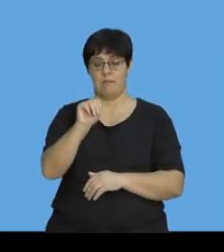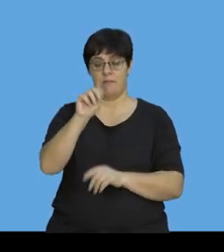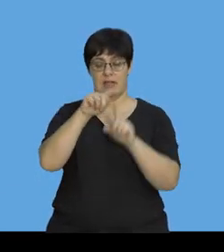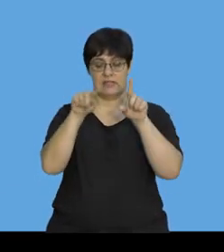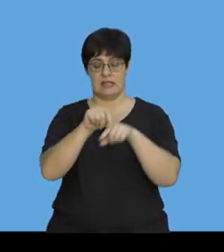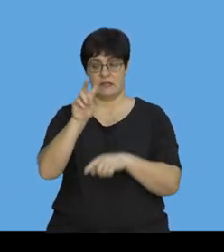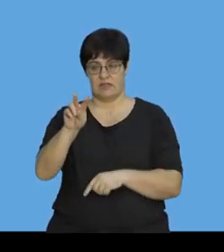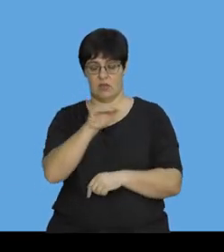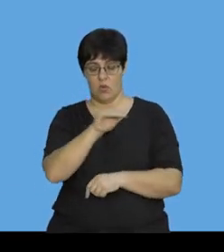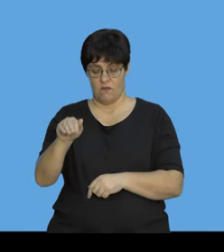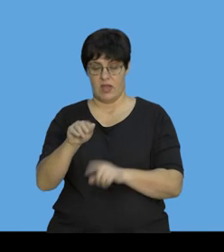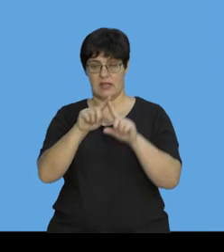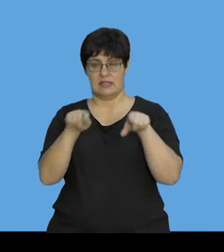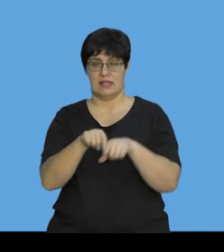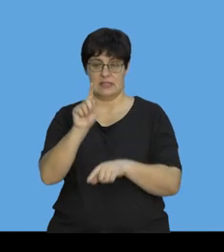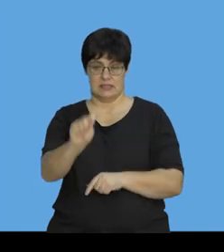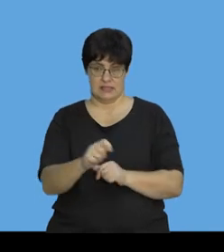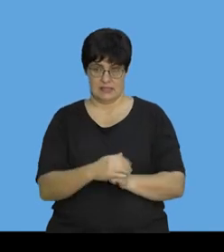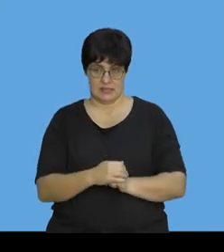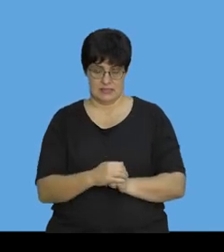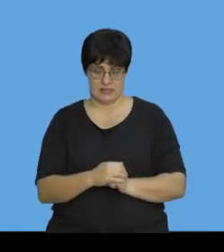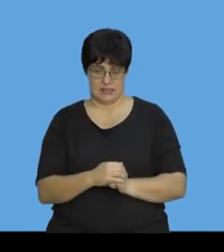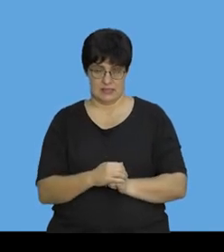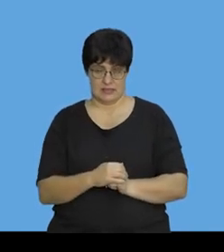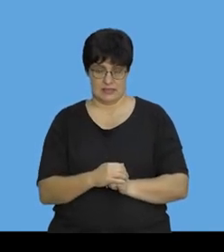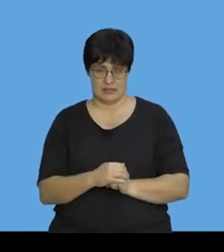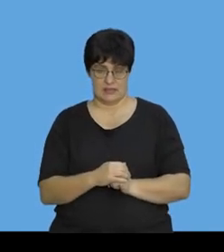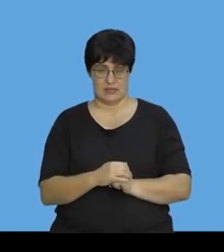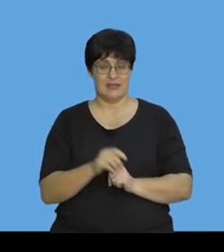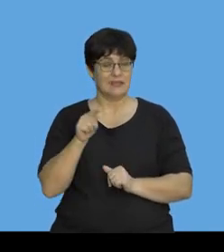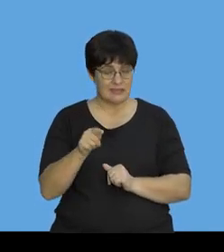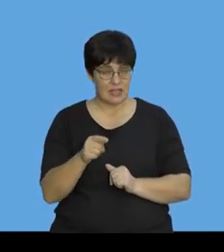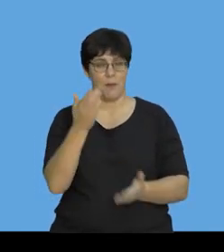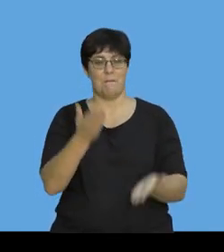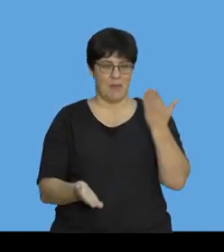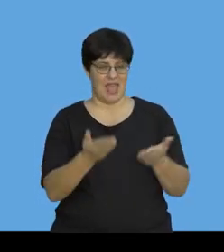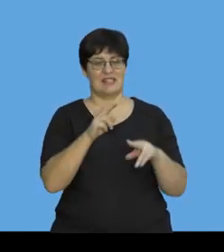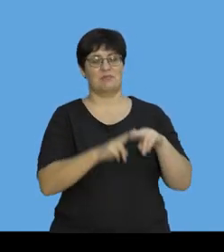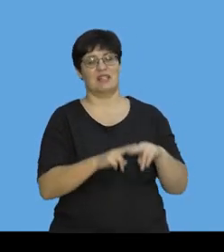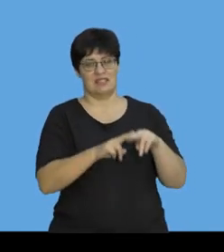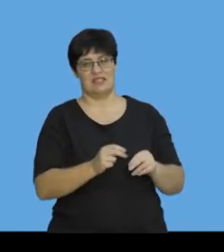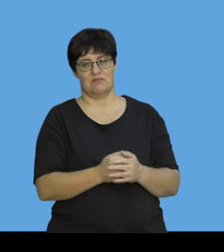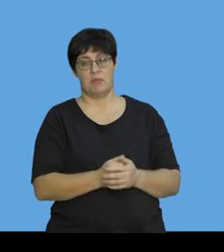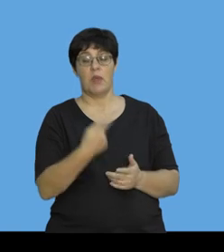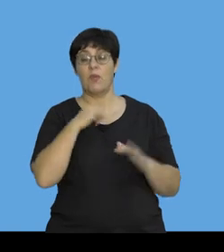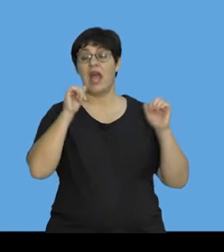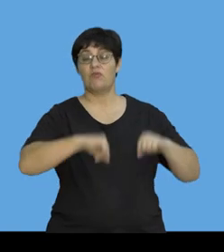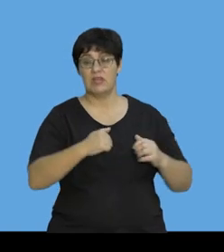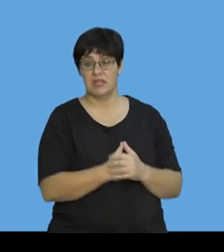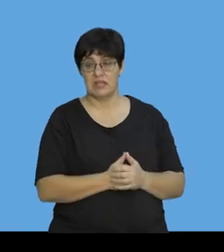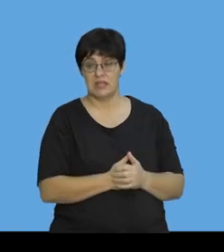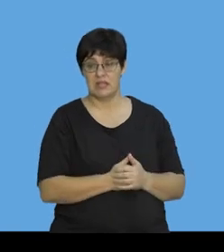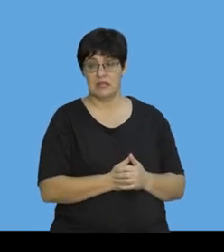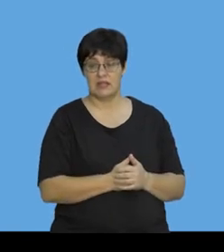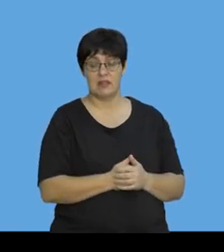over delta T. This is all about mass. We've just